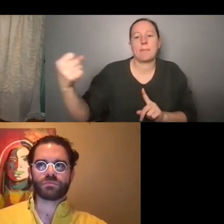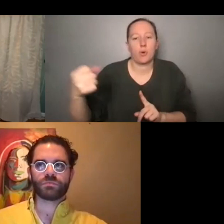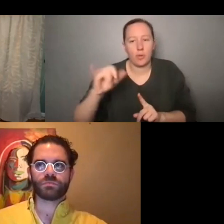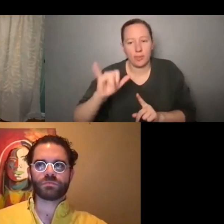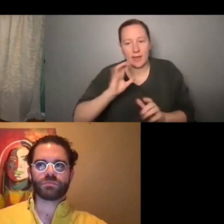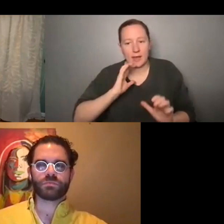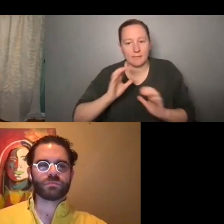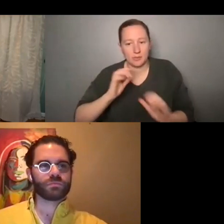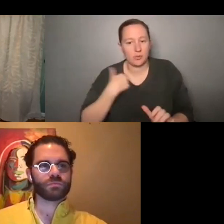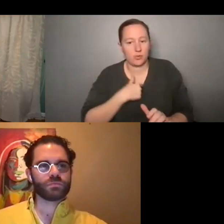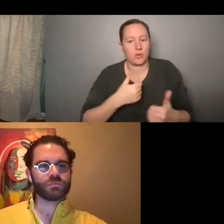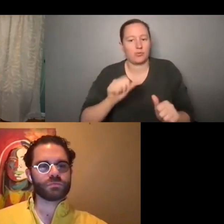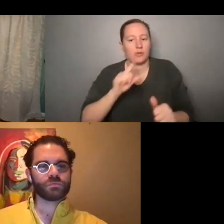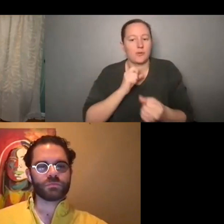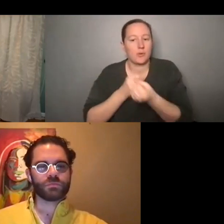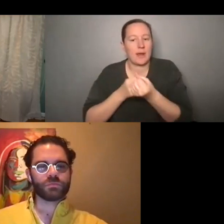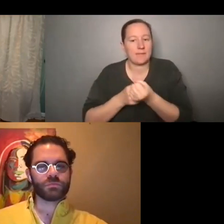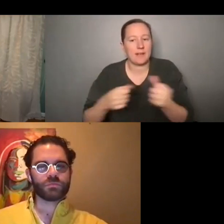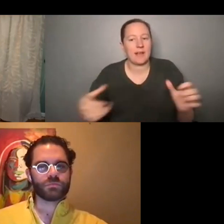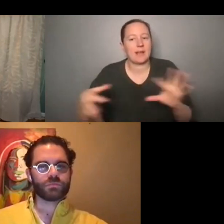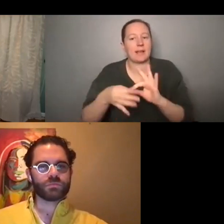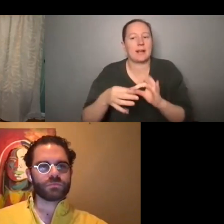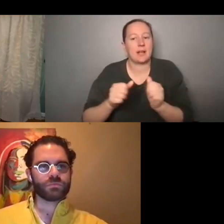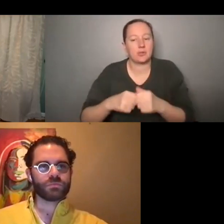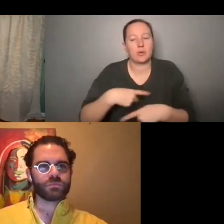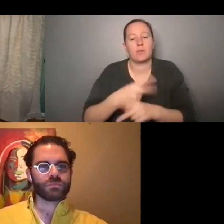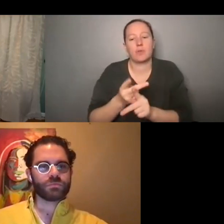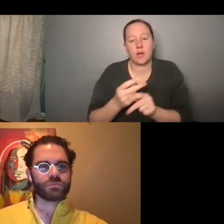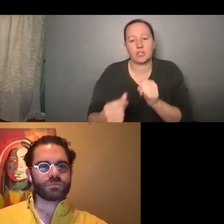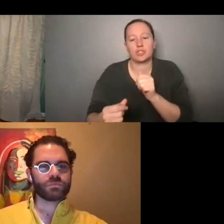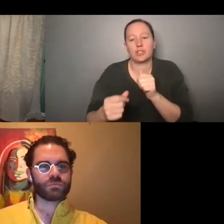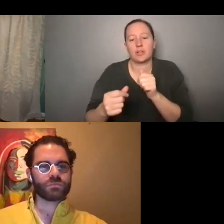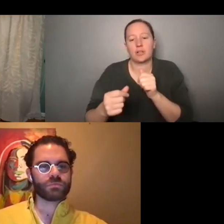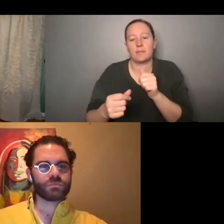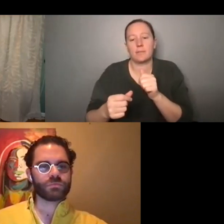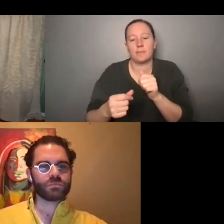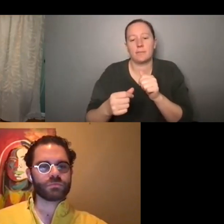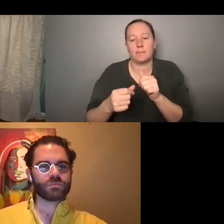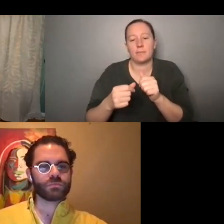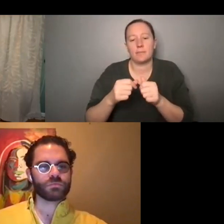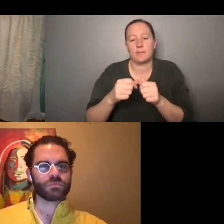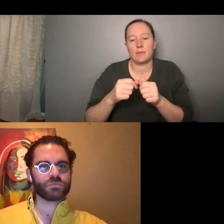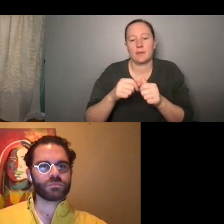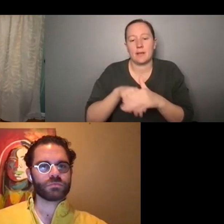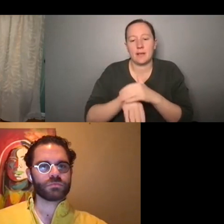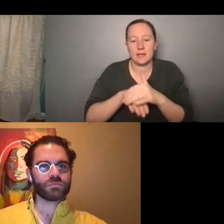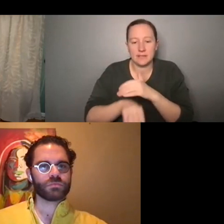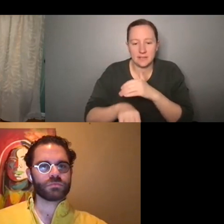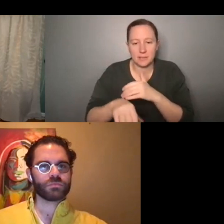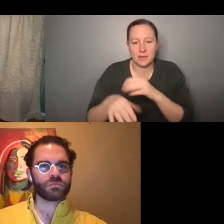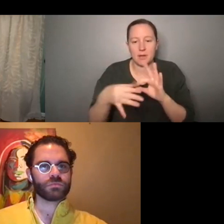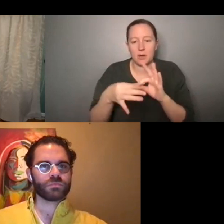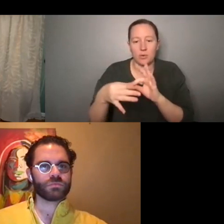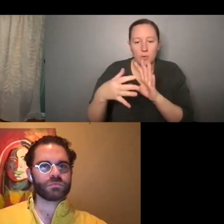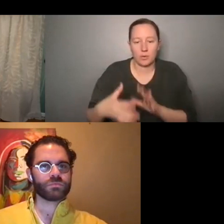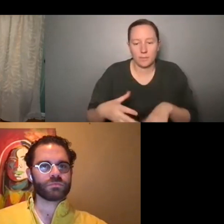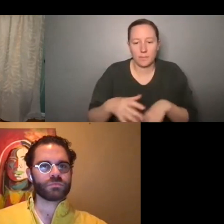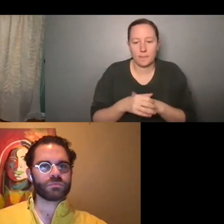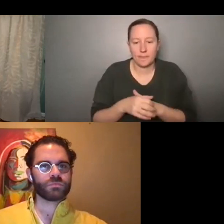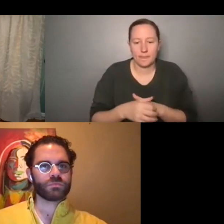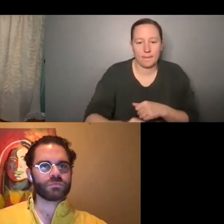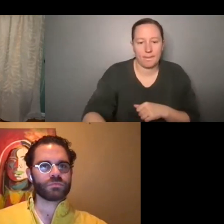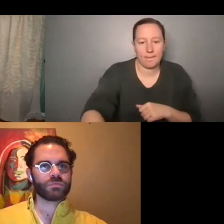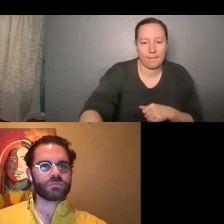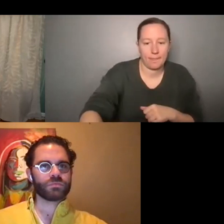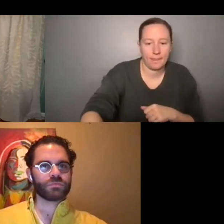and, uh, connect them with production accessibility coordinators. Um, but yeah, that is a excellent question.